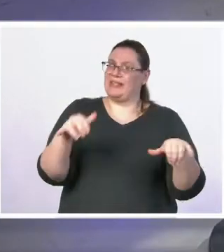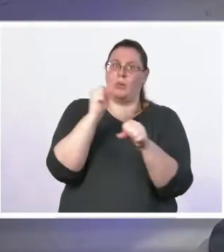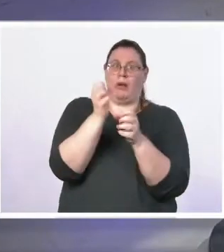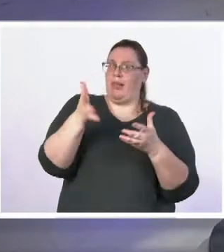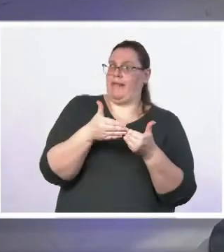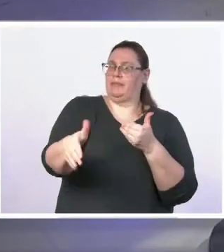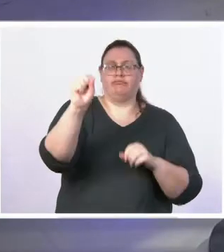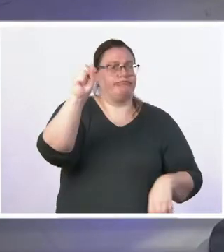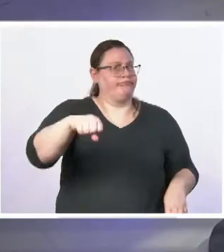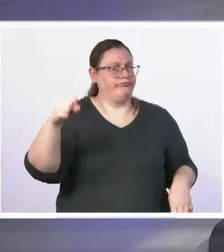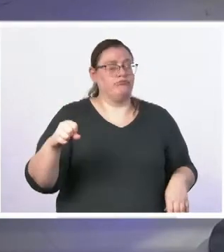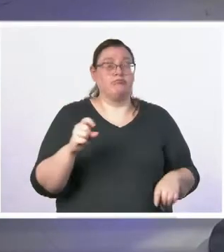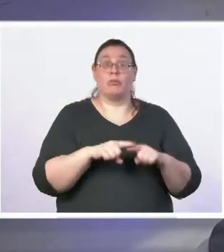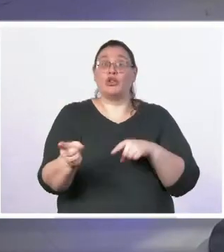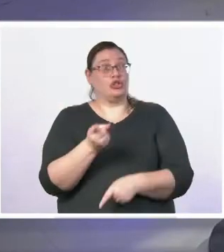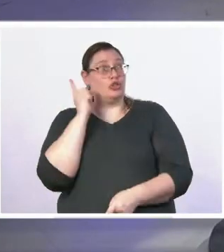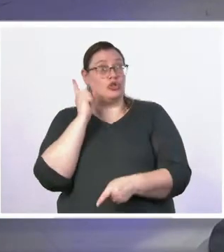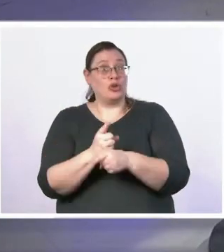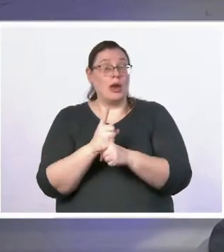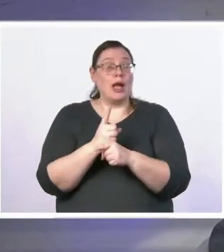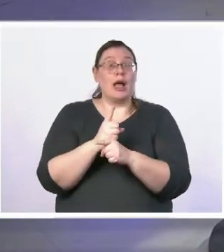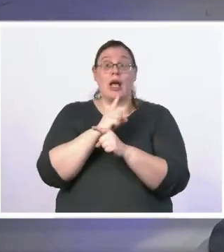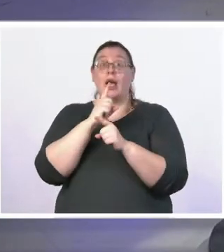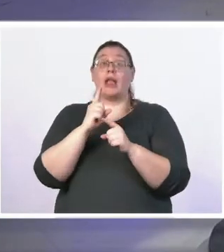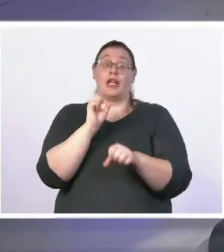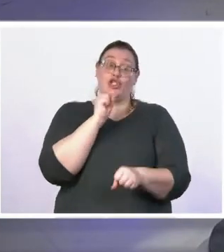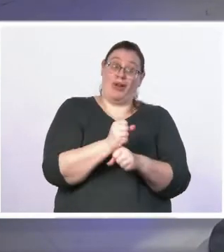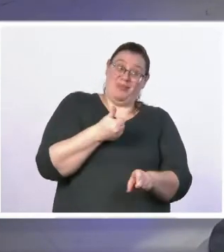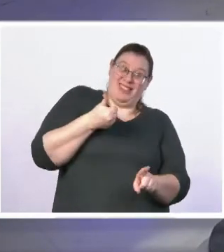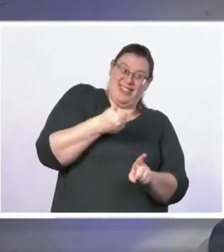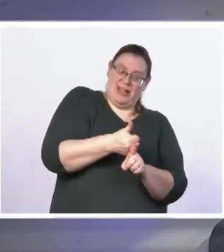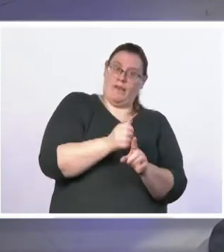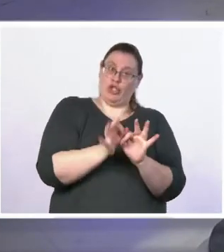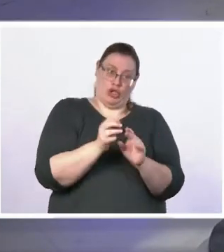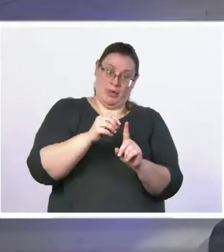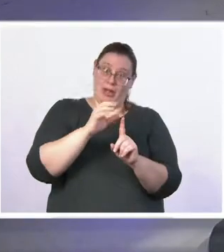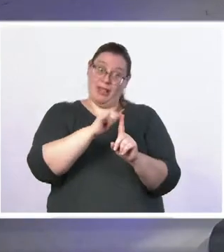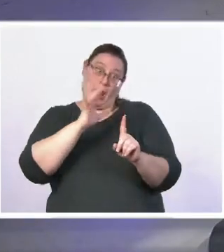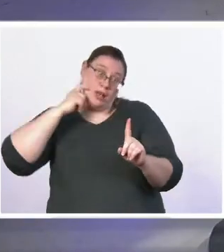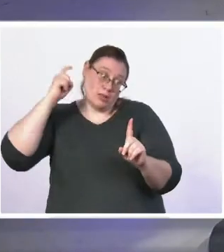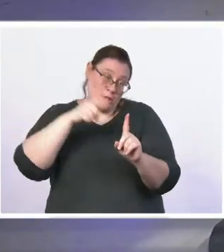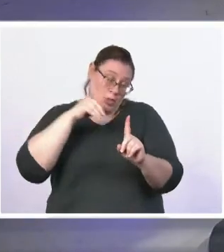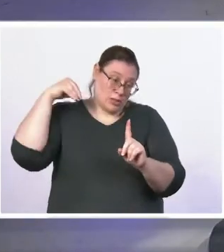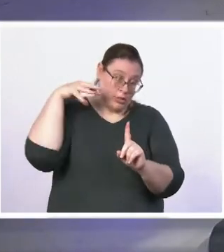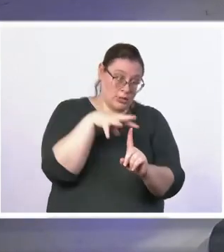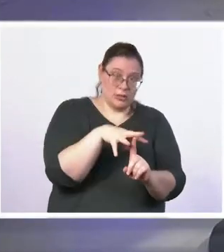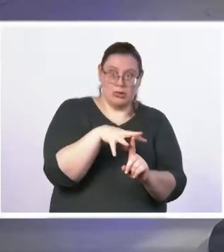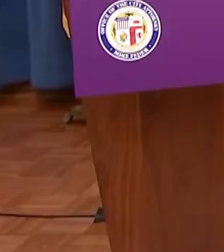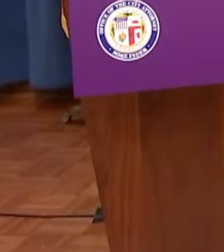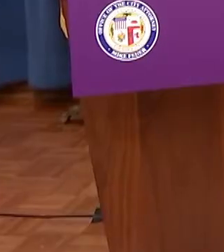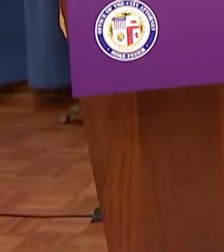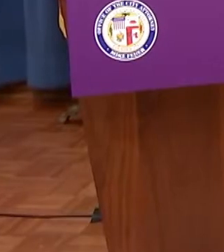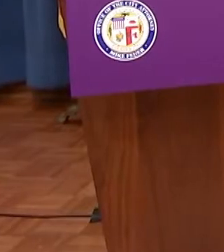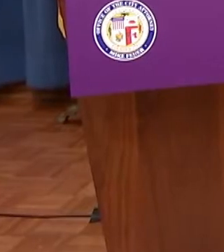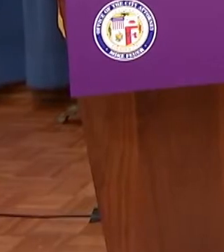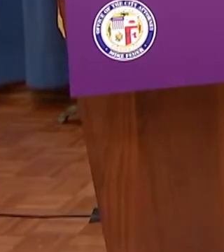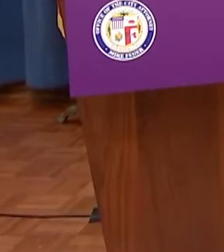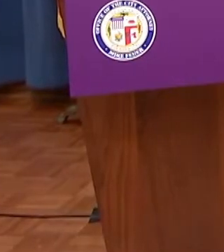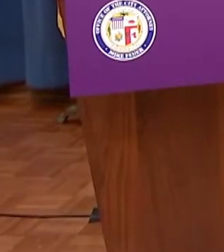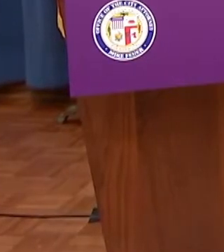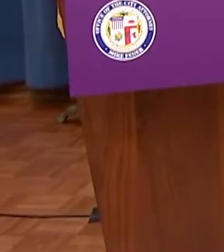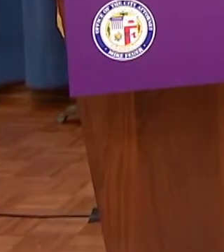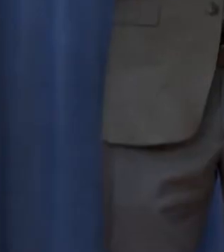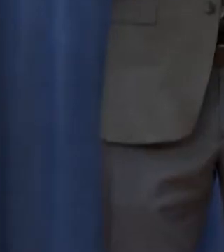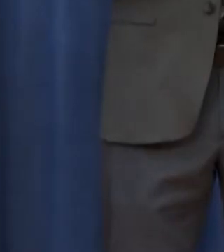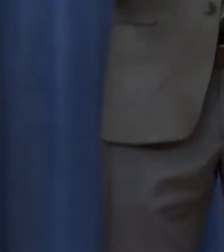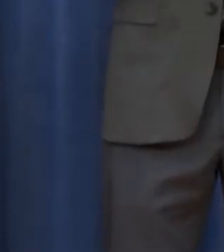we've got work to do but absolutely the light that's been shed on the profession uh is unlike anything i've seen my